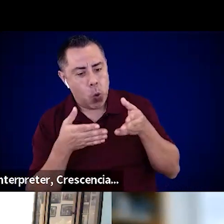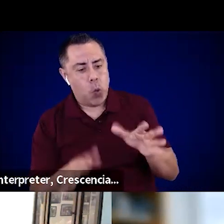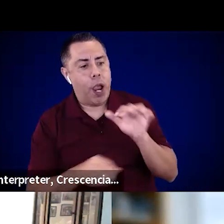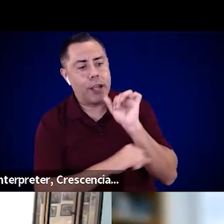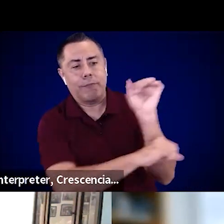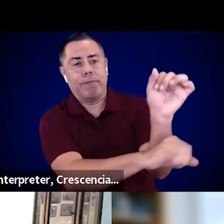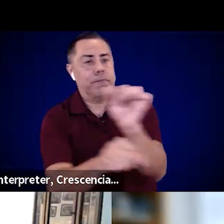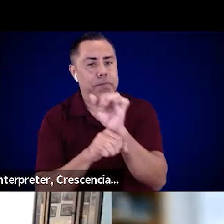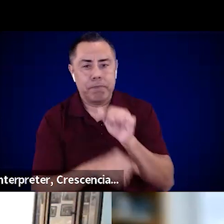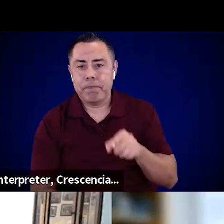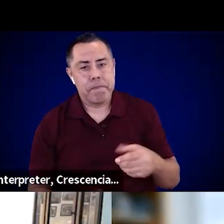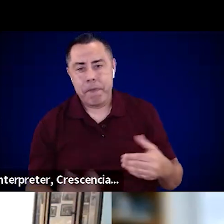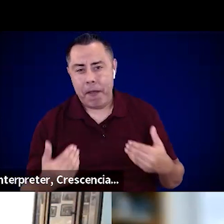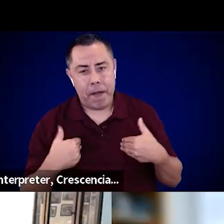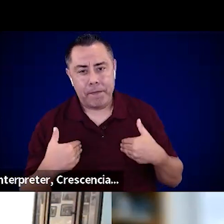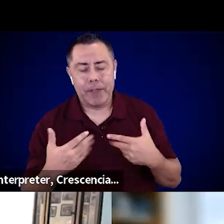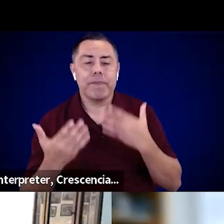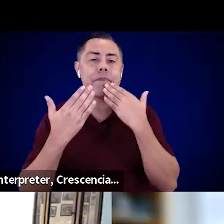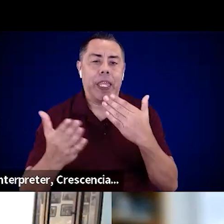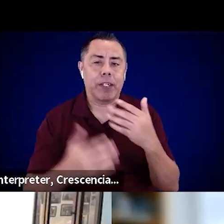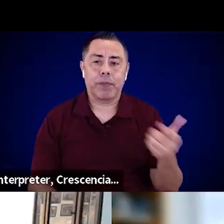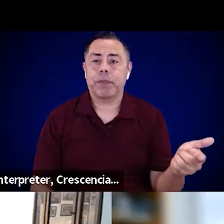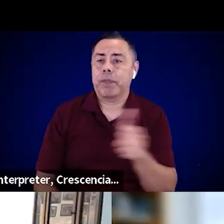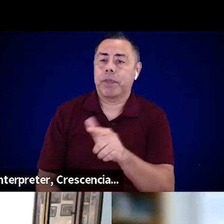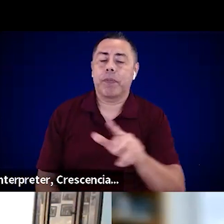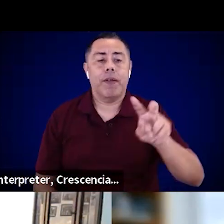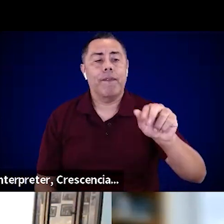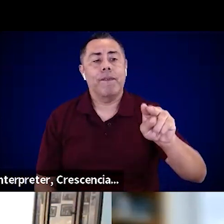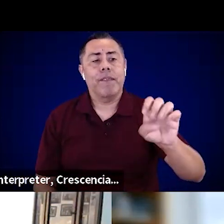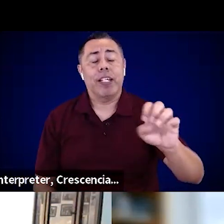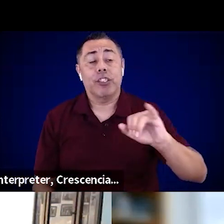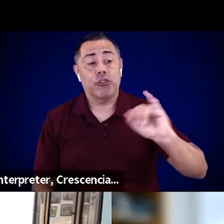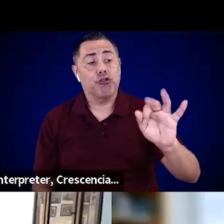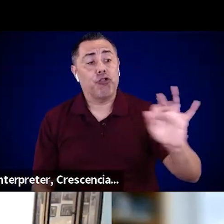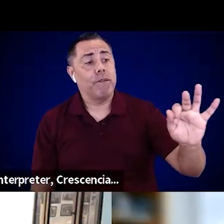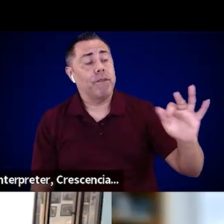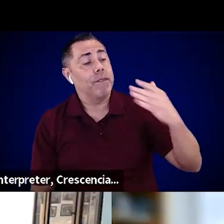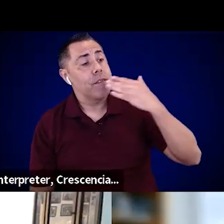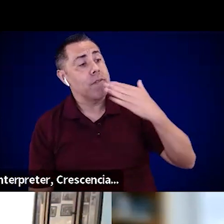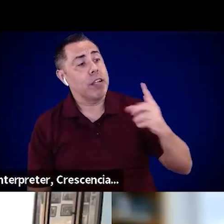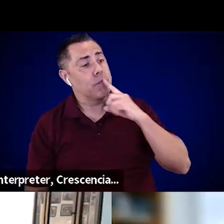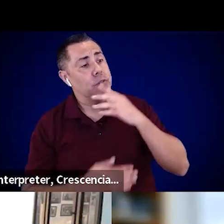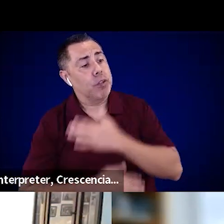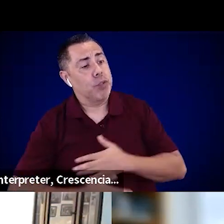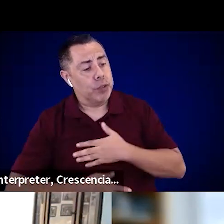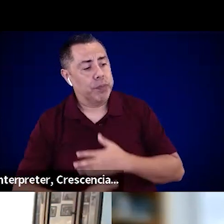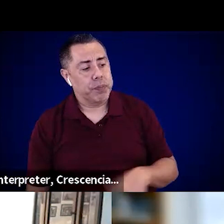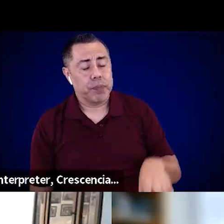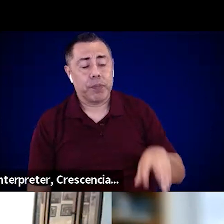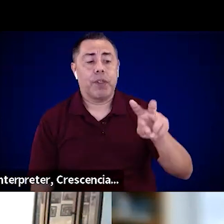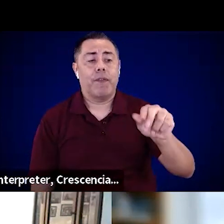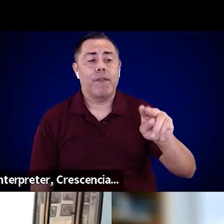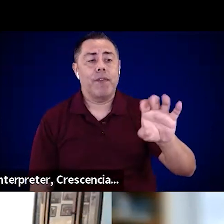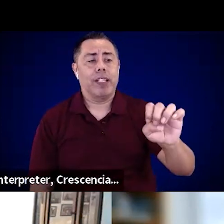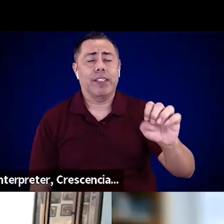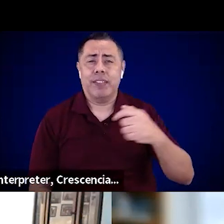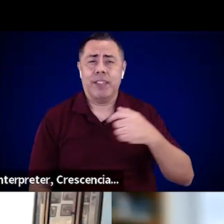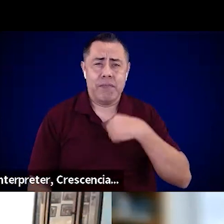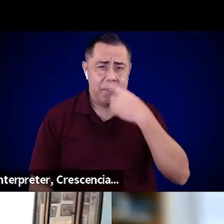Thanks Jeff, appreciate it. So, you know, what I really want to do is just kind of dive in let's just have a dialogue here.